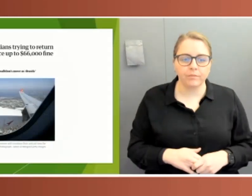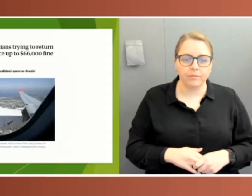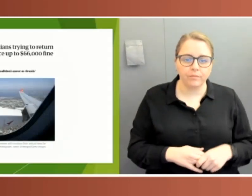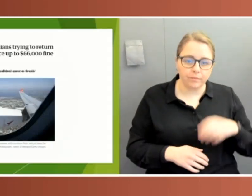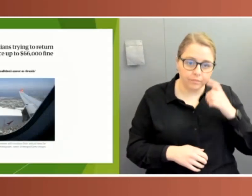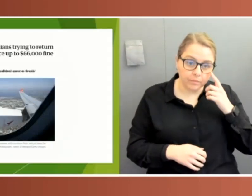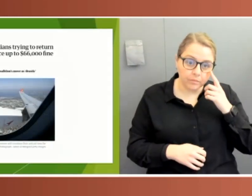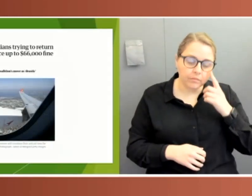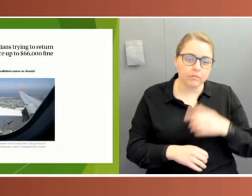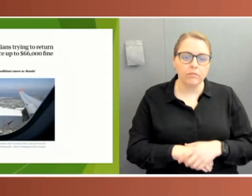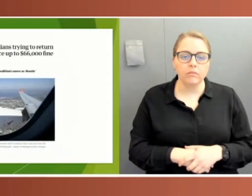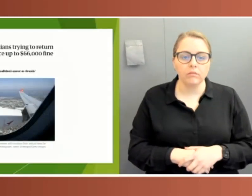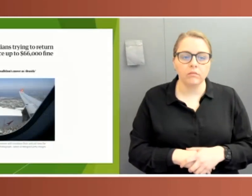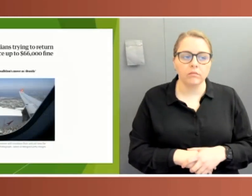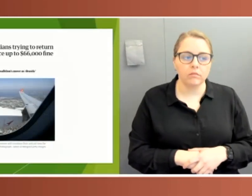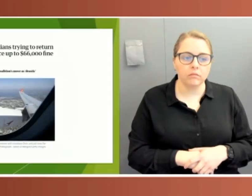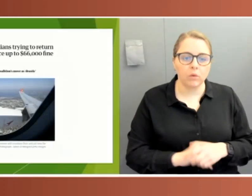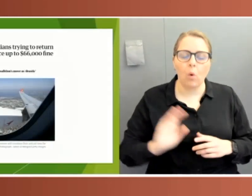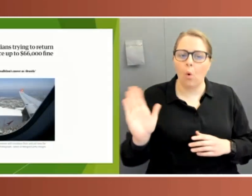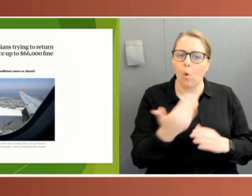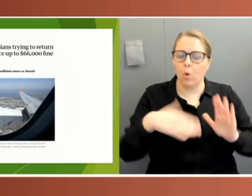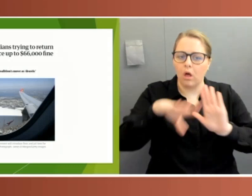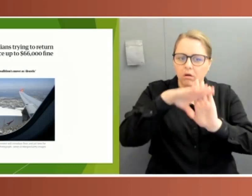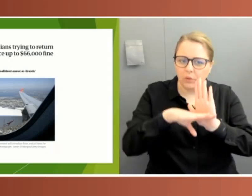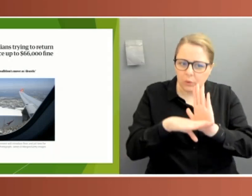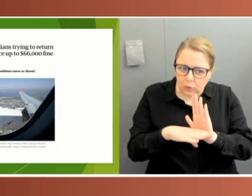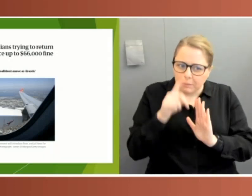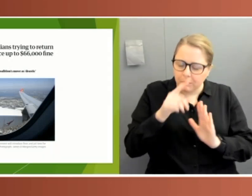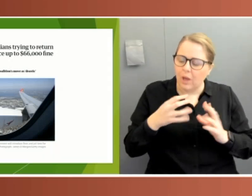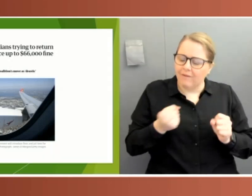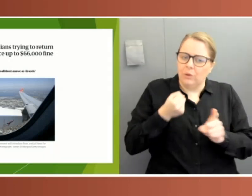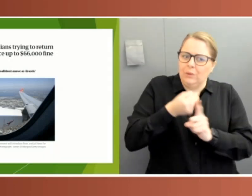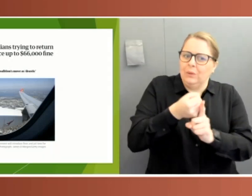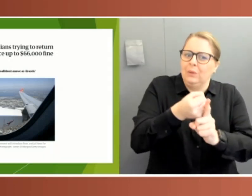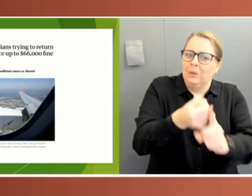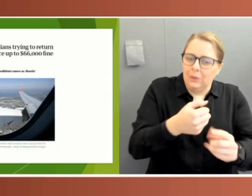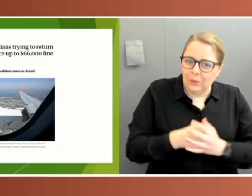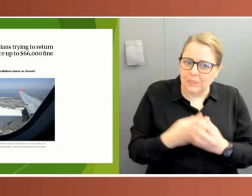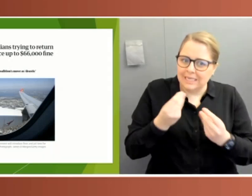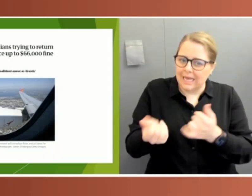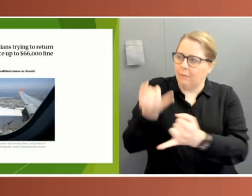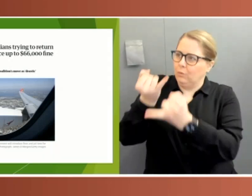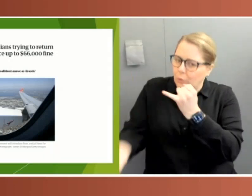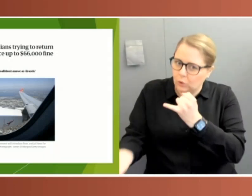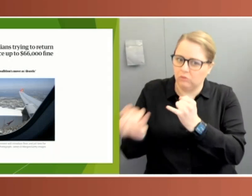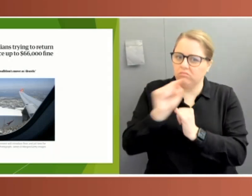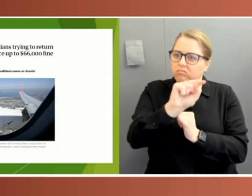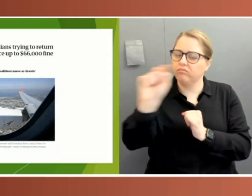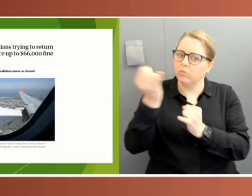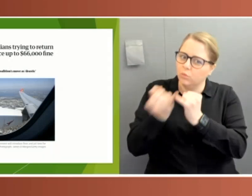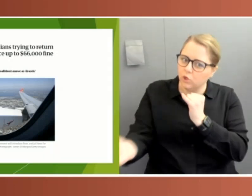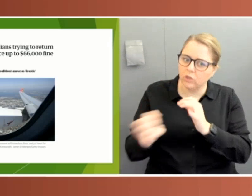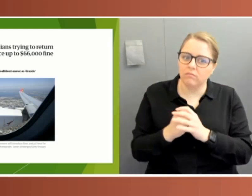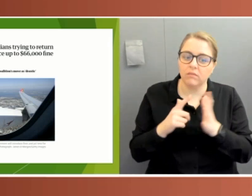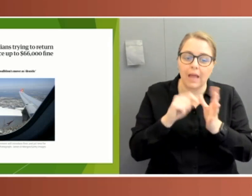While all public health orders imposed significant impositions on the lives of Australian residents, some had potentially life or death implications. In April 2021,